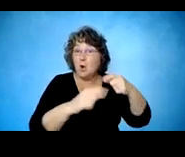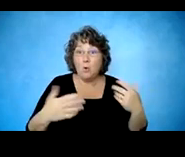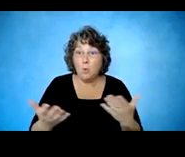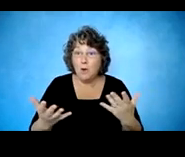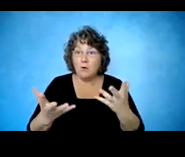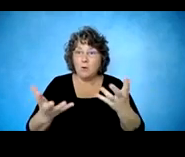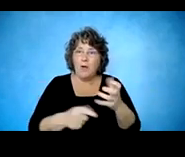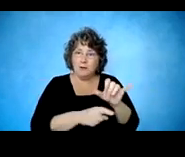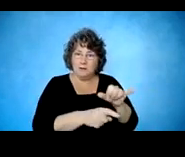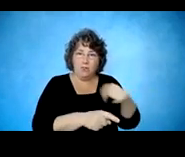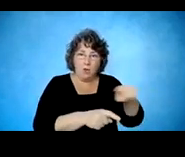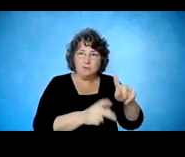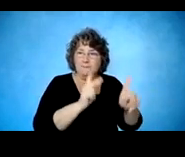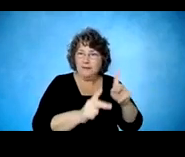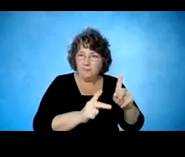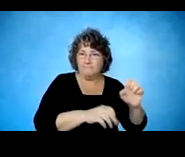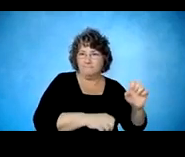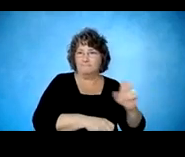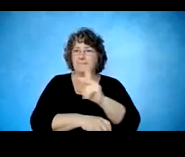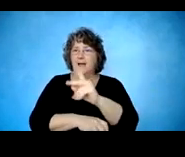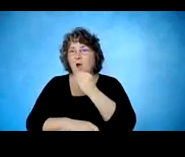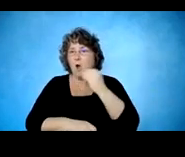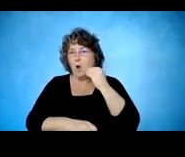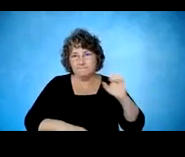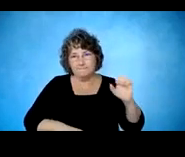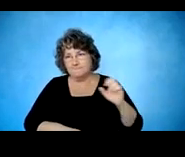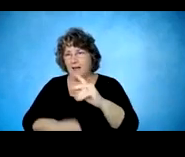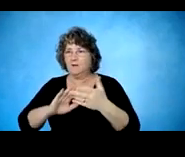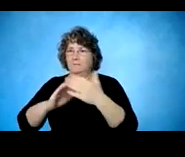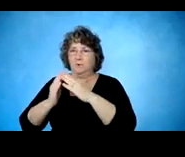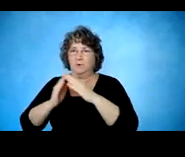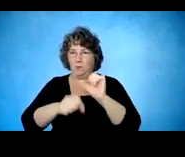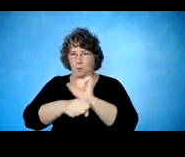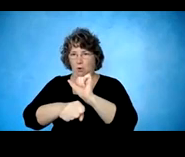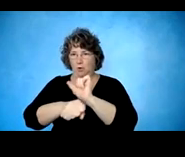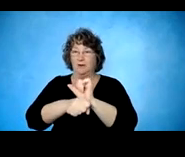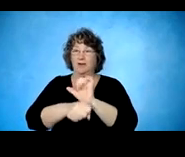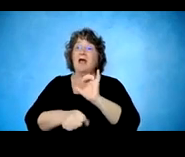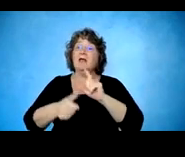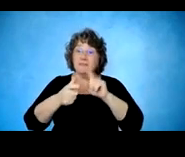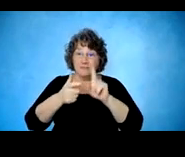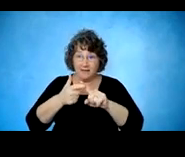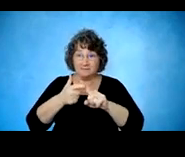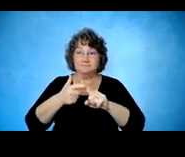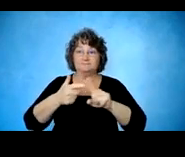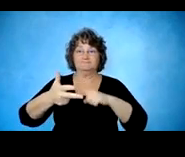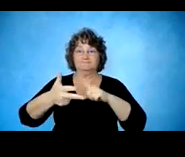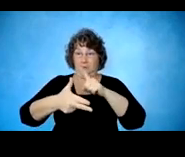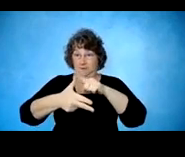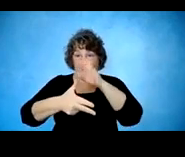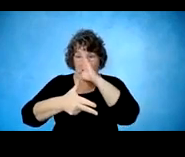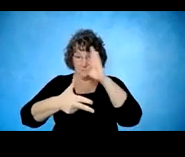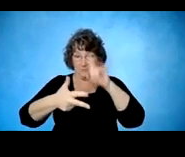community. And then transitions to outpatient therapy. You know, all this time,